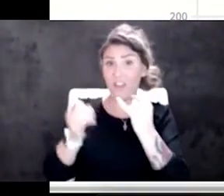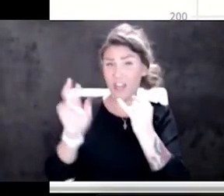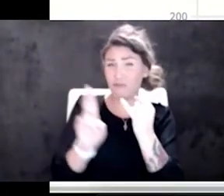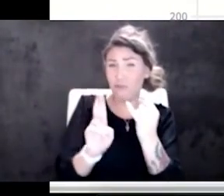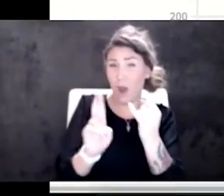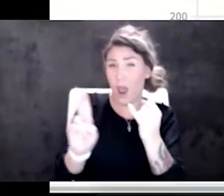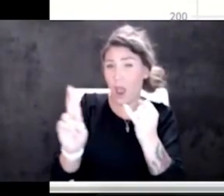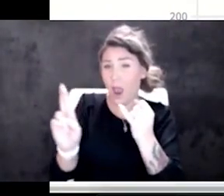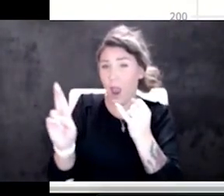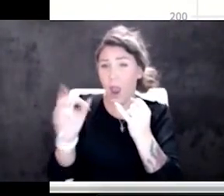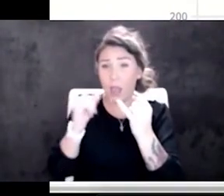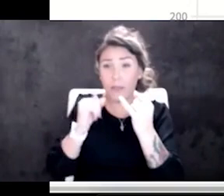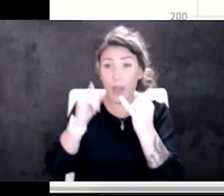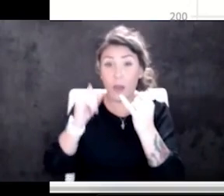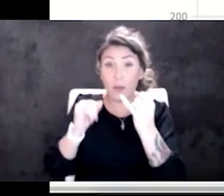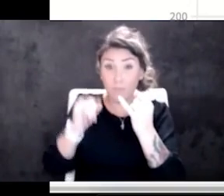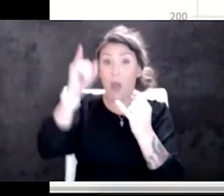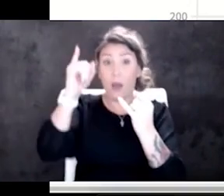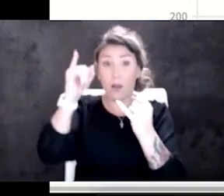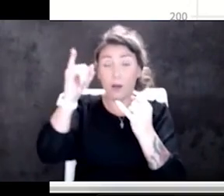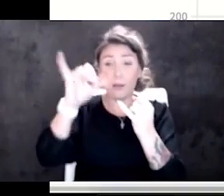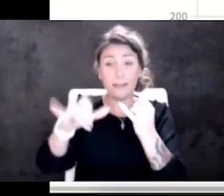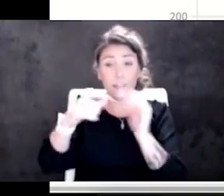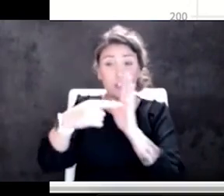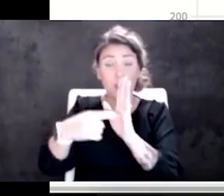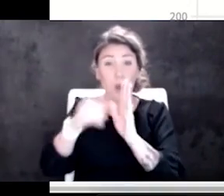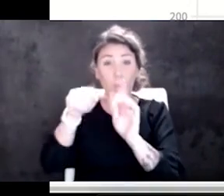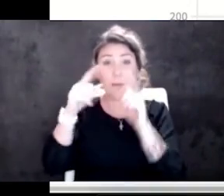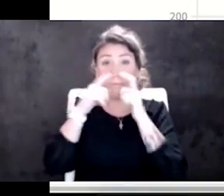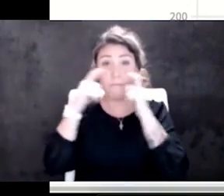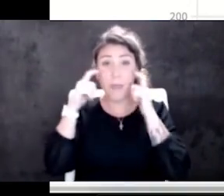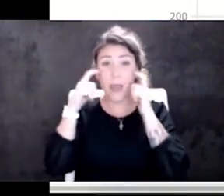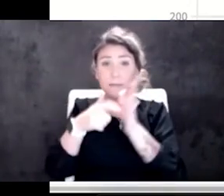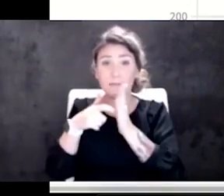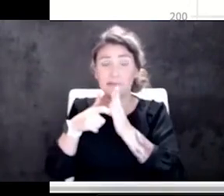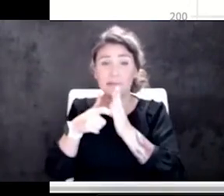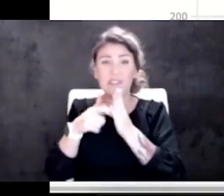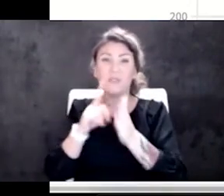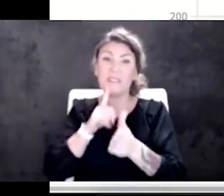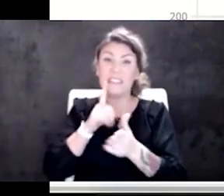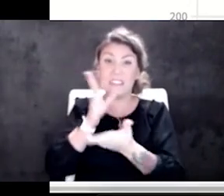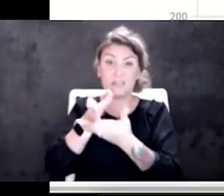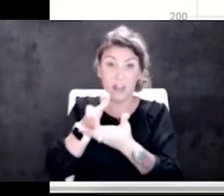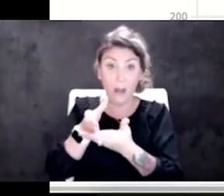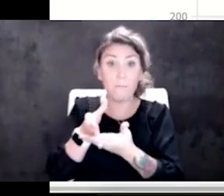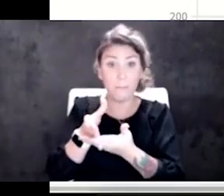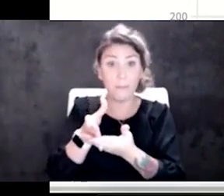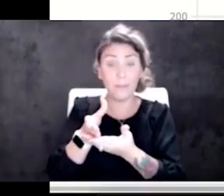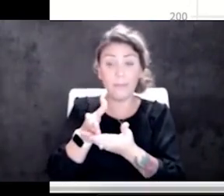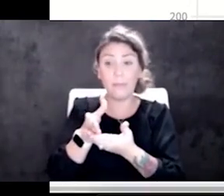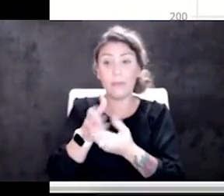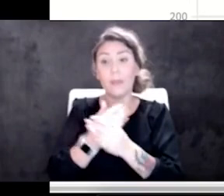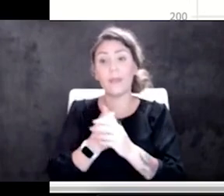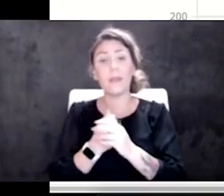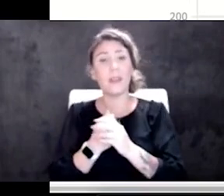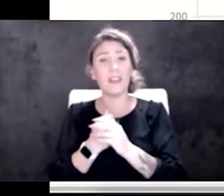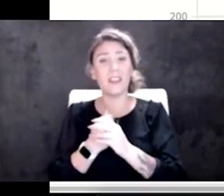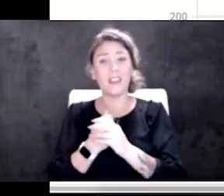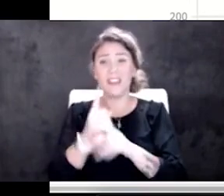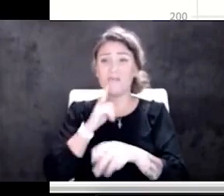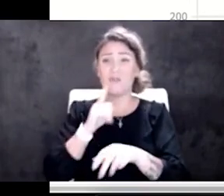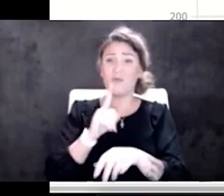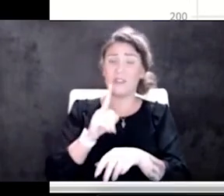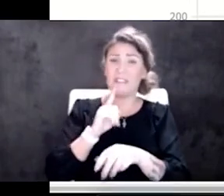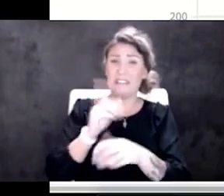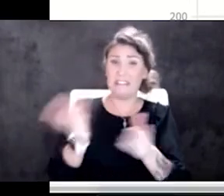vertical line that shows when mask mandates or masking really stopped globally here around the community.